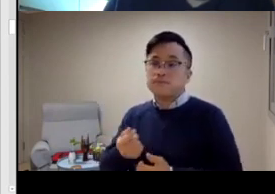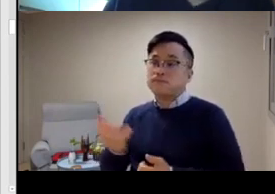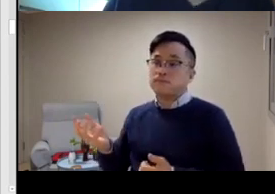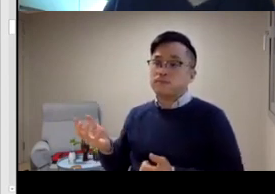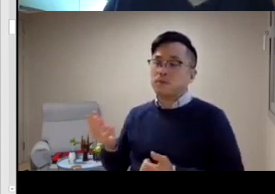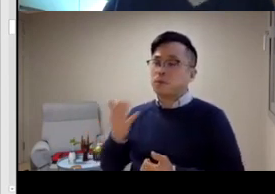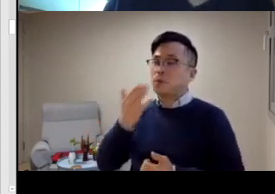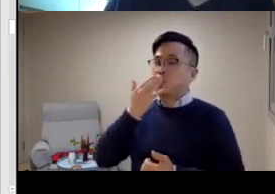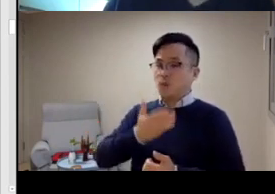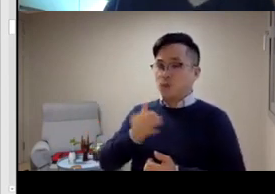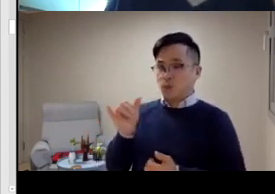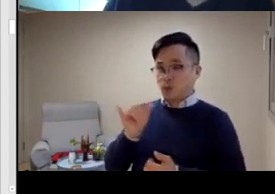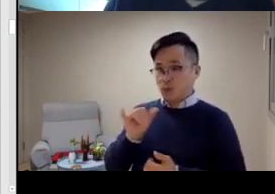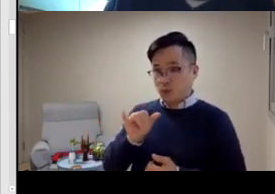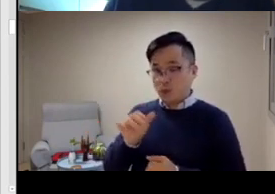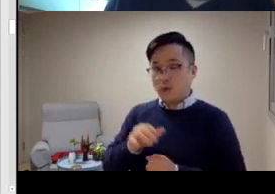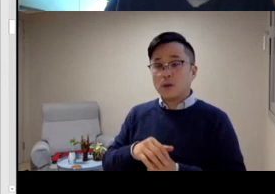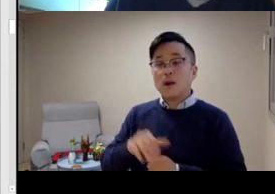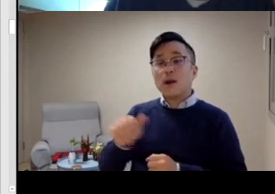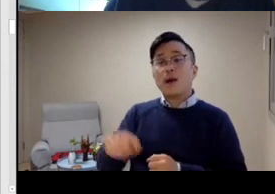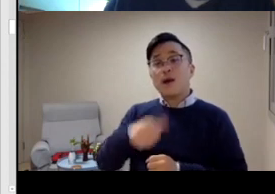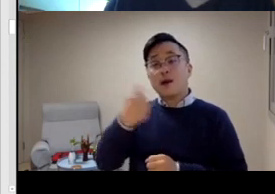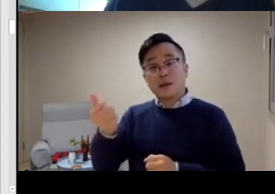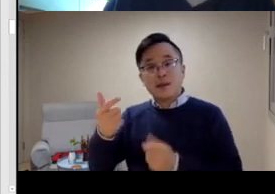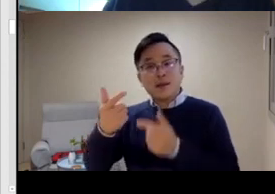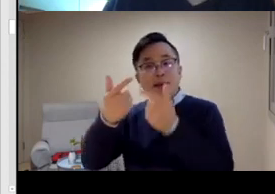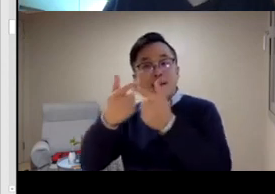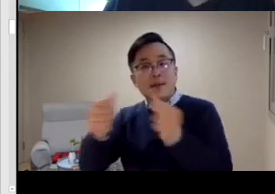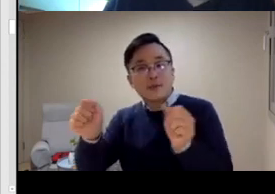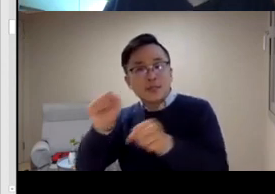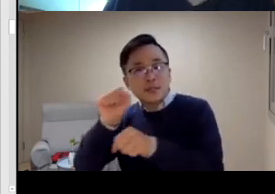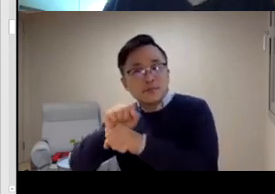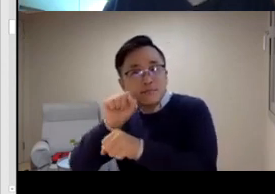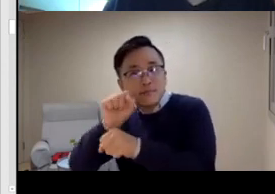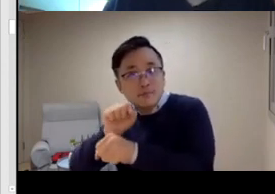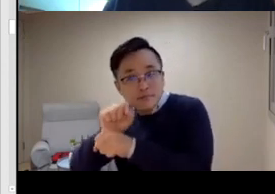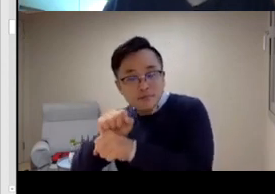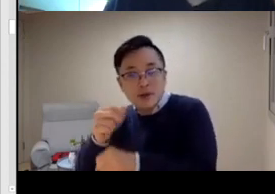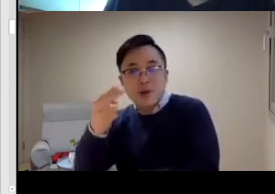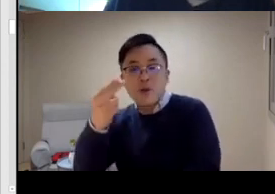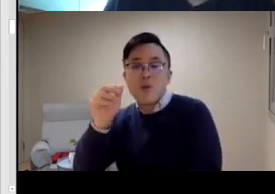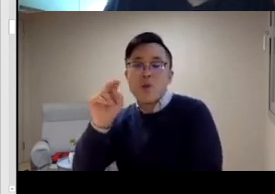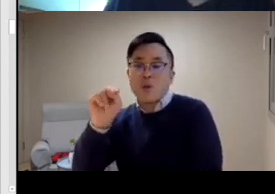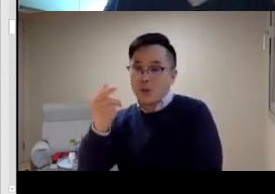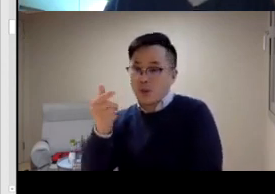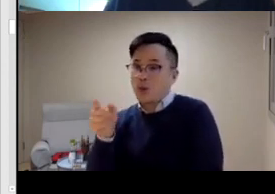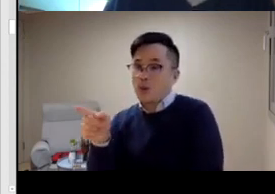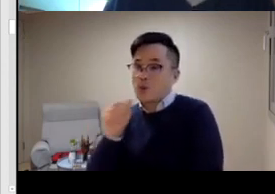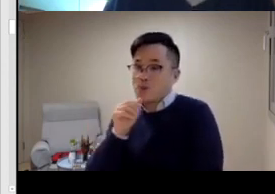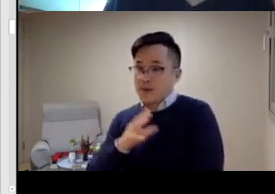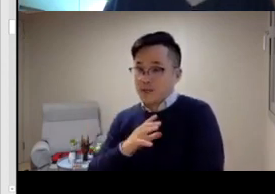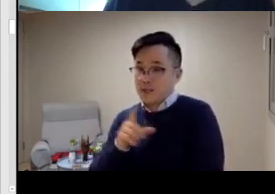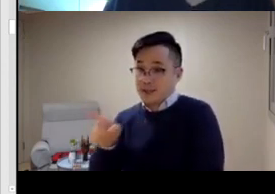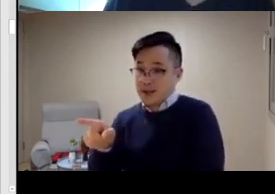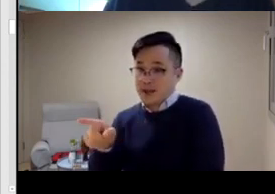year. They come back to Korea and encourage the Deaf community, and they're working as leaders and have different kinds of